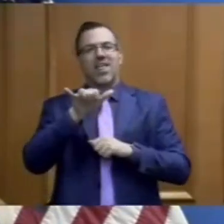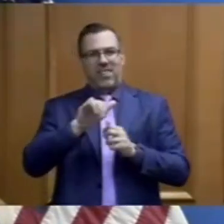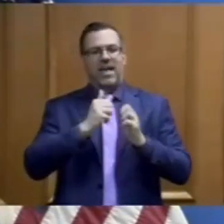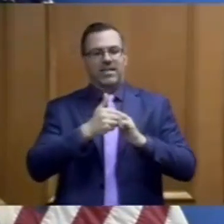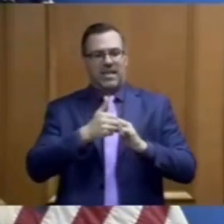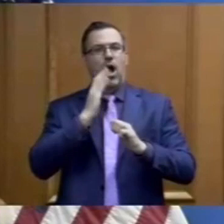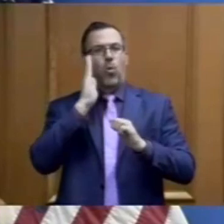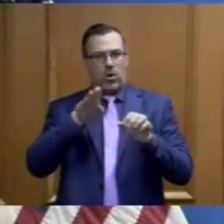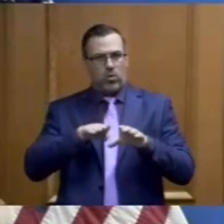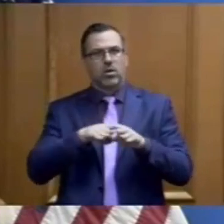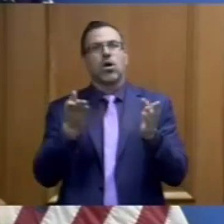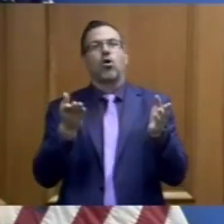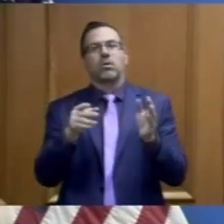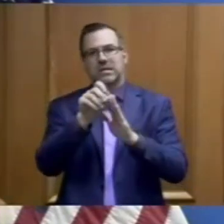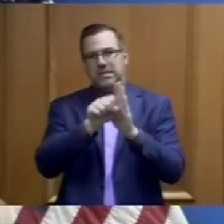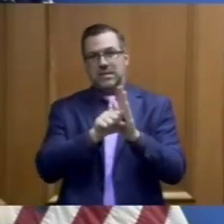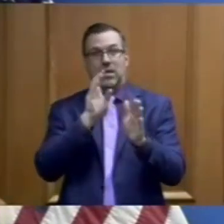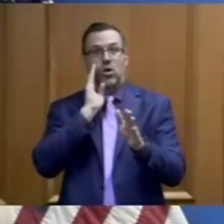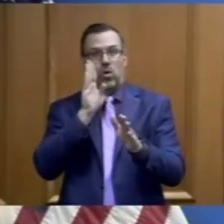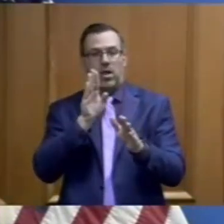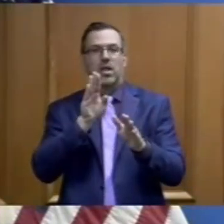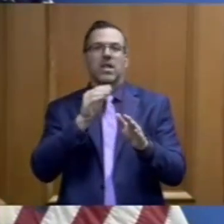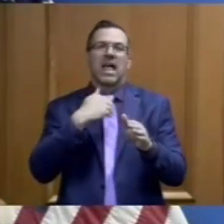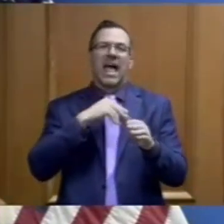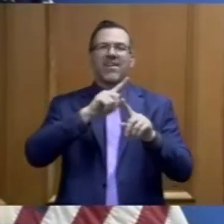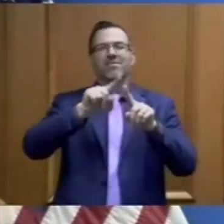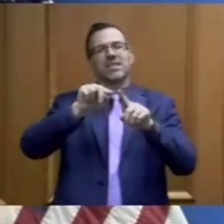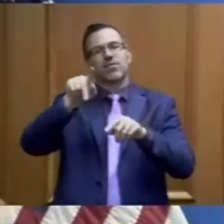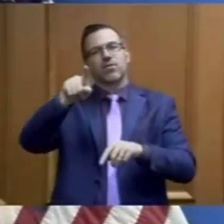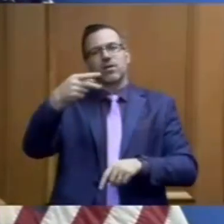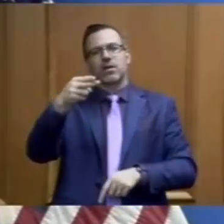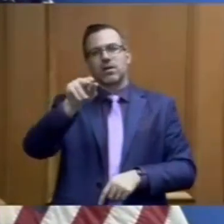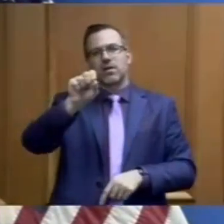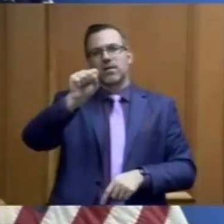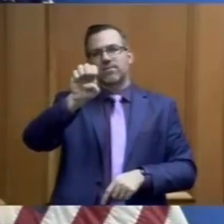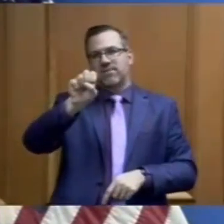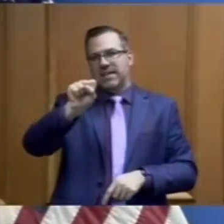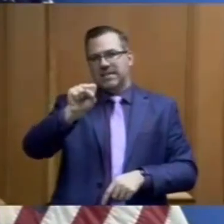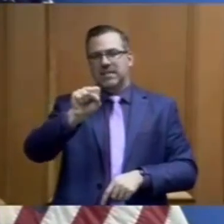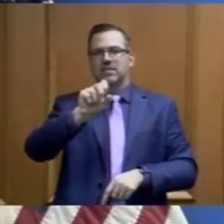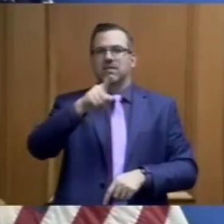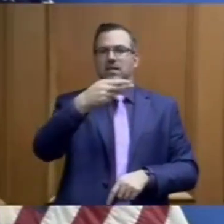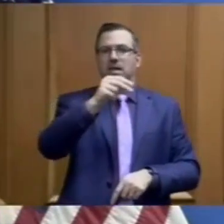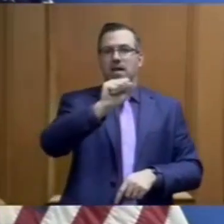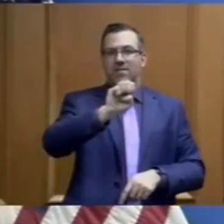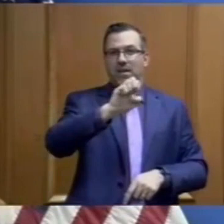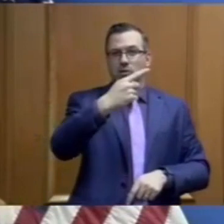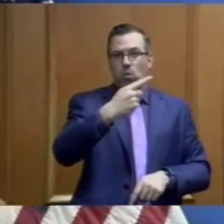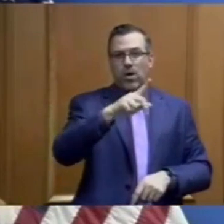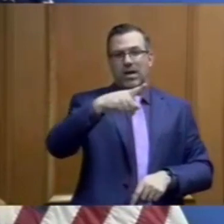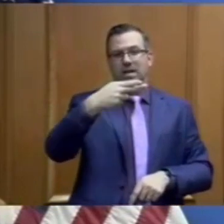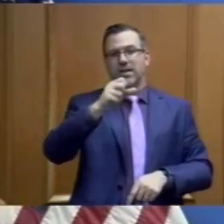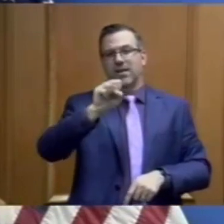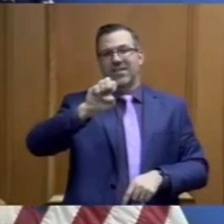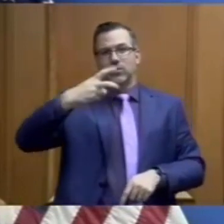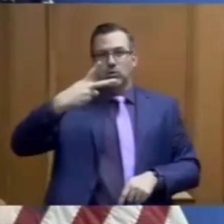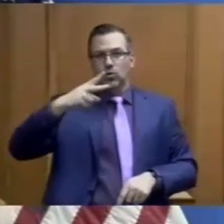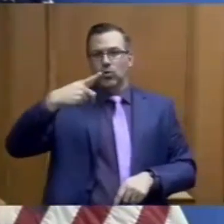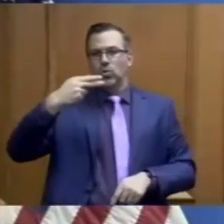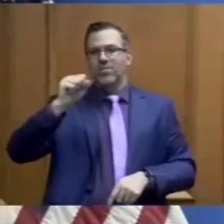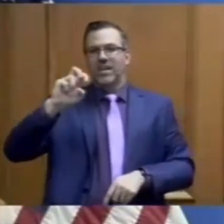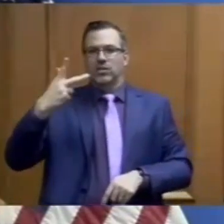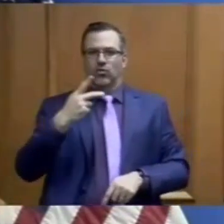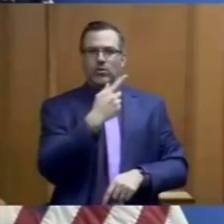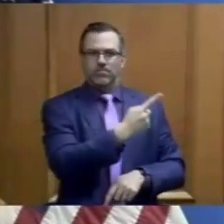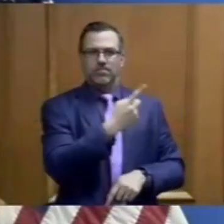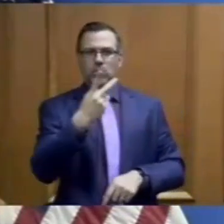the state as well. It'll be phased. It will be smart. It will be strategic. And it